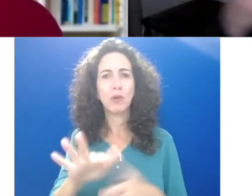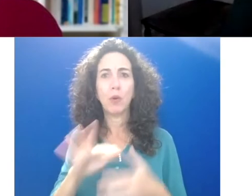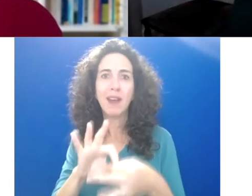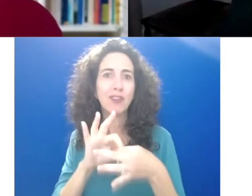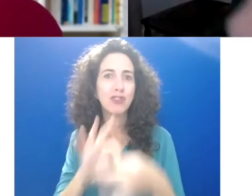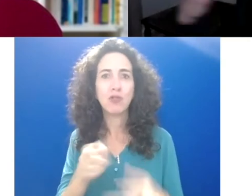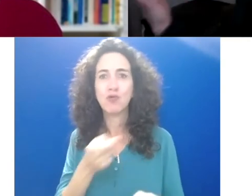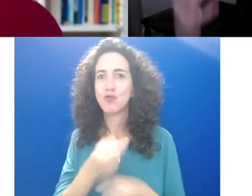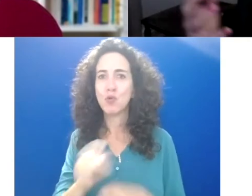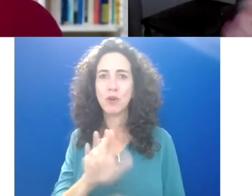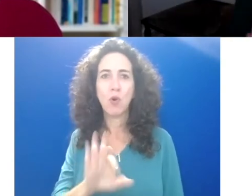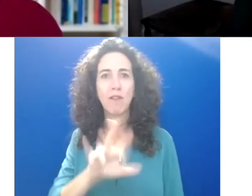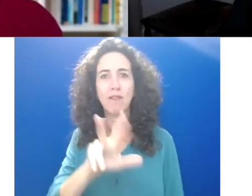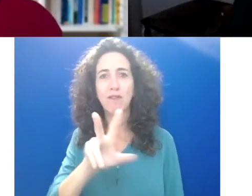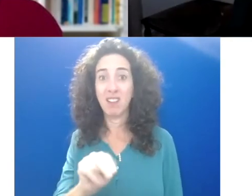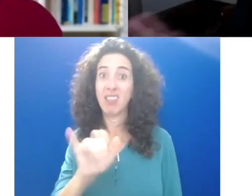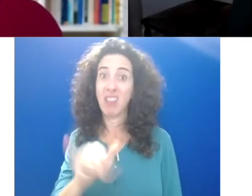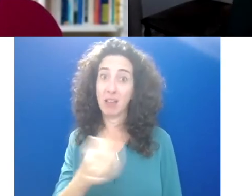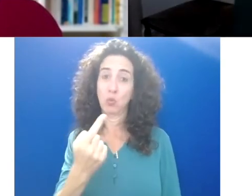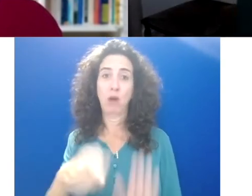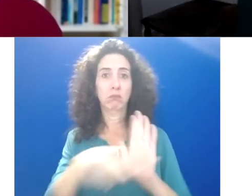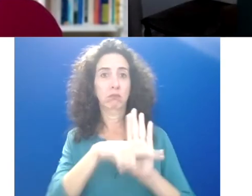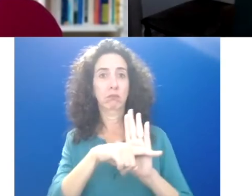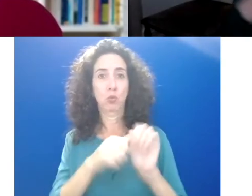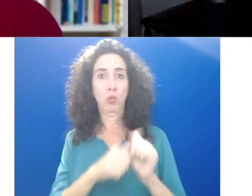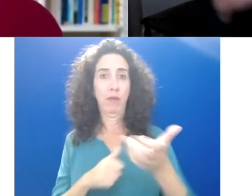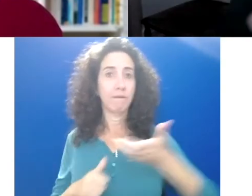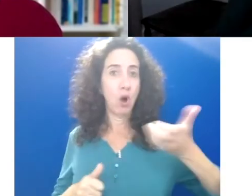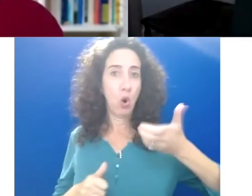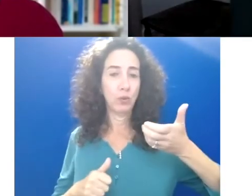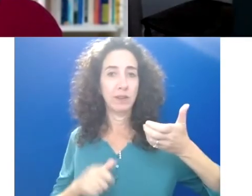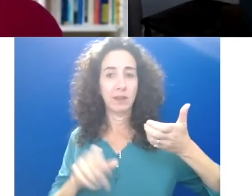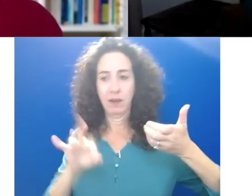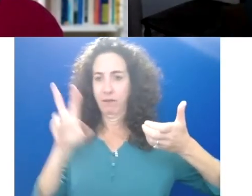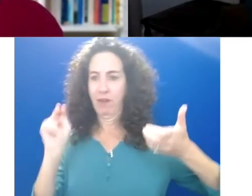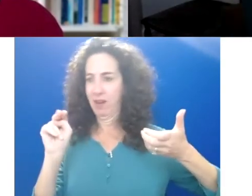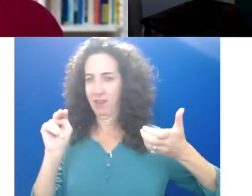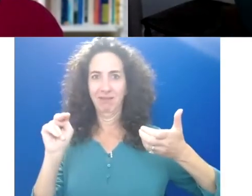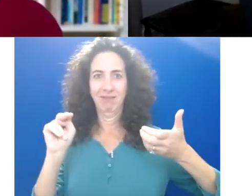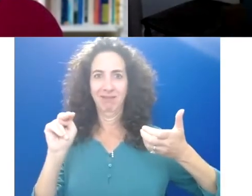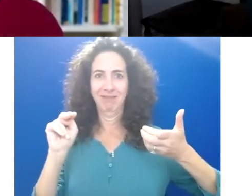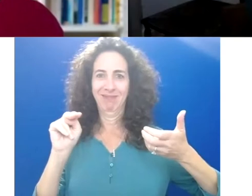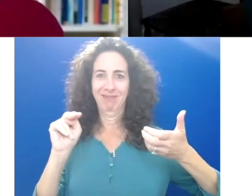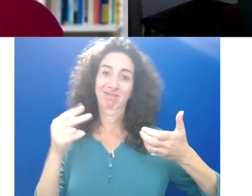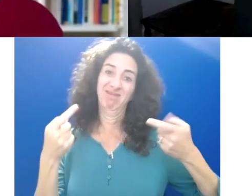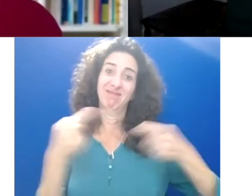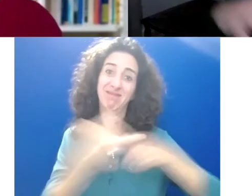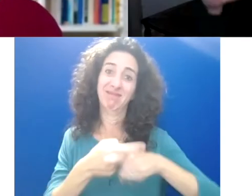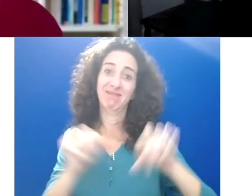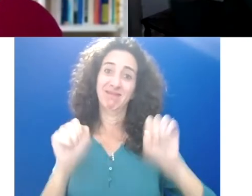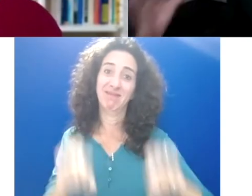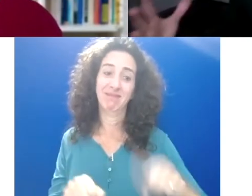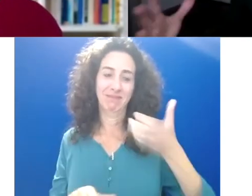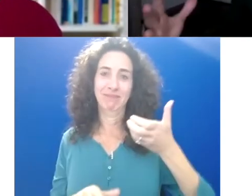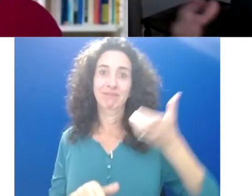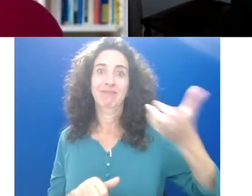another connection between our phones and fun is try to find a time to put them away and put the world, let the world be out there for a bit